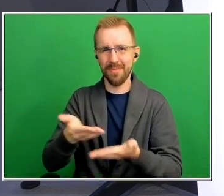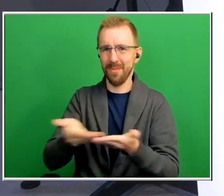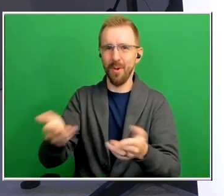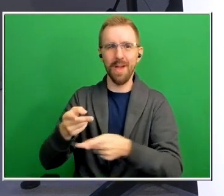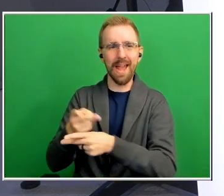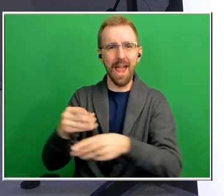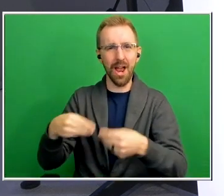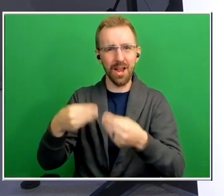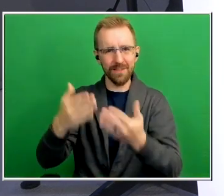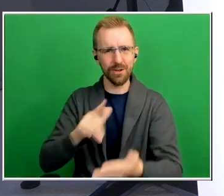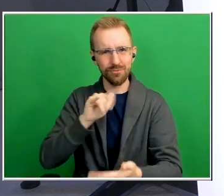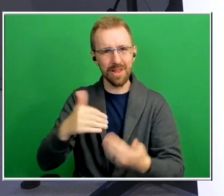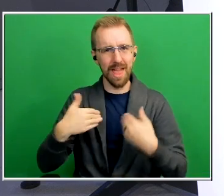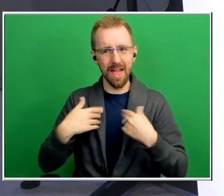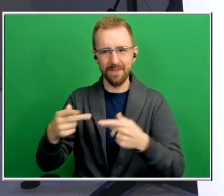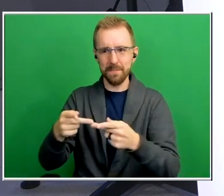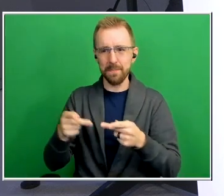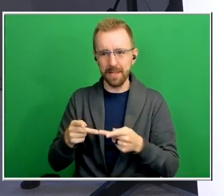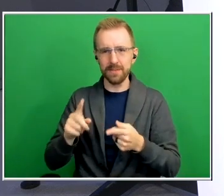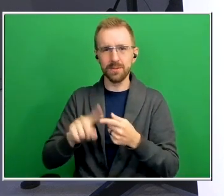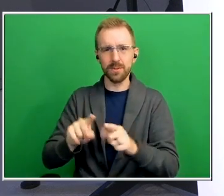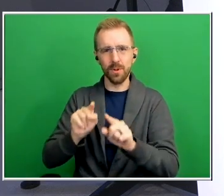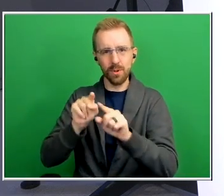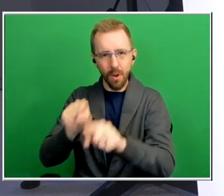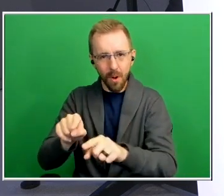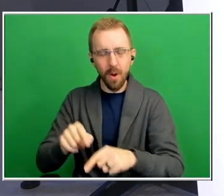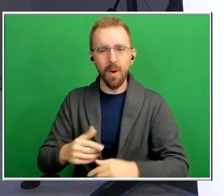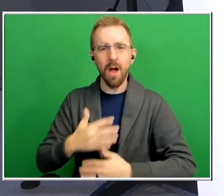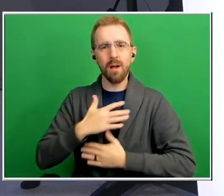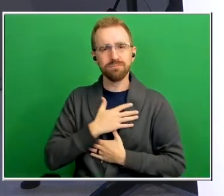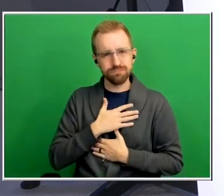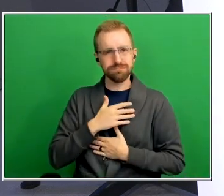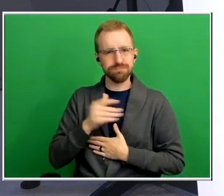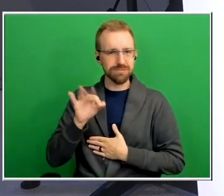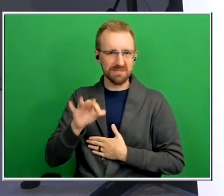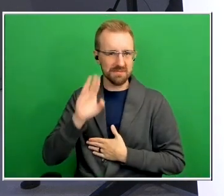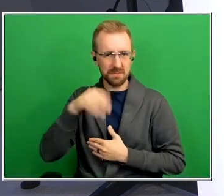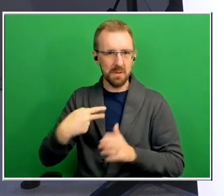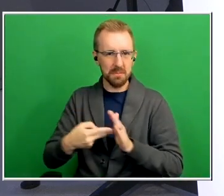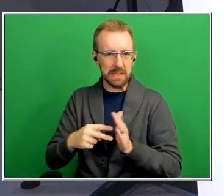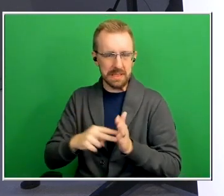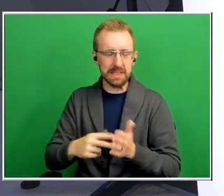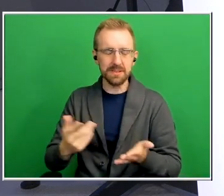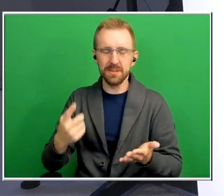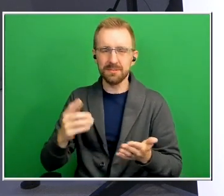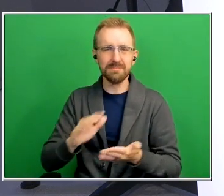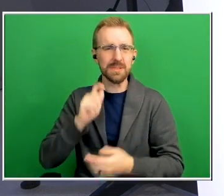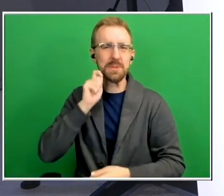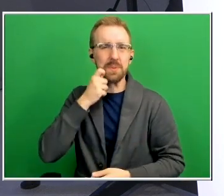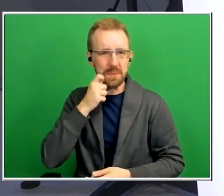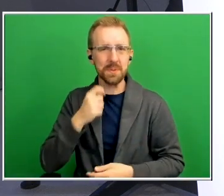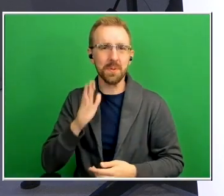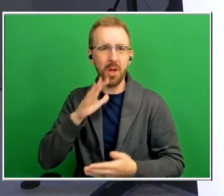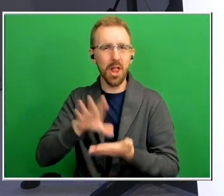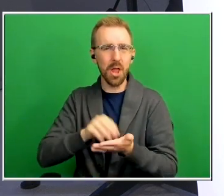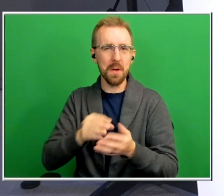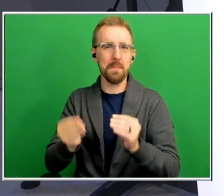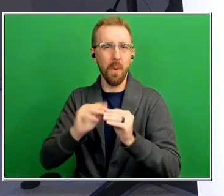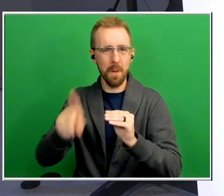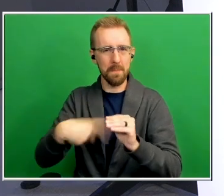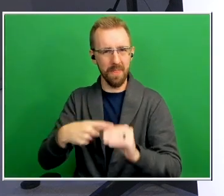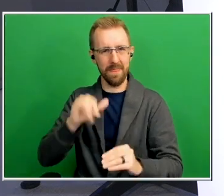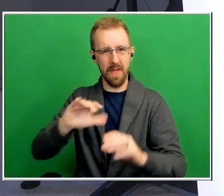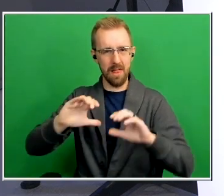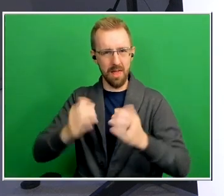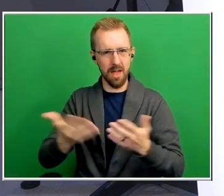place to to go and unwind if you will so it was really really cool we're gonna learn more a lot a lot more about this class and what it means for those patients and the